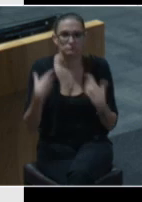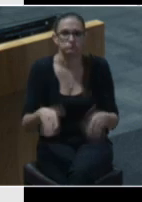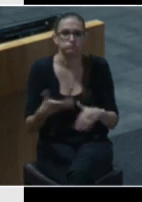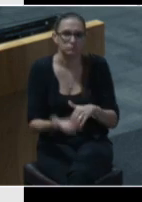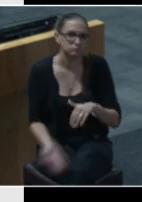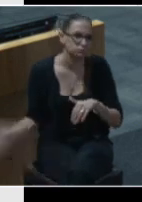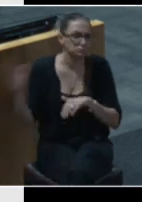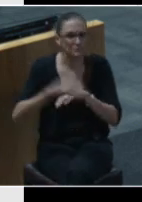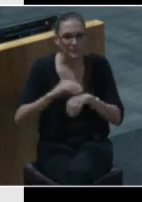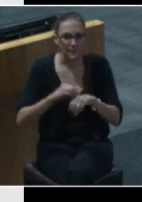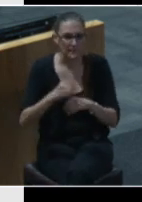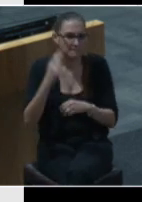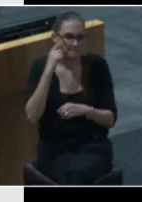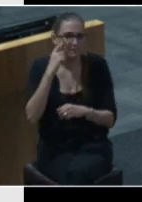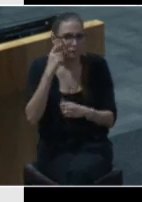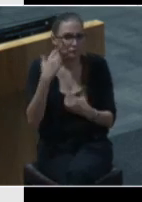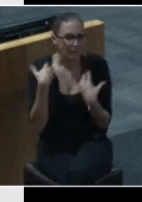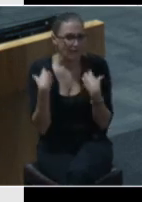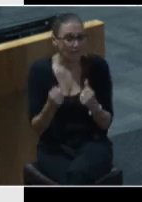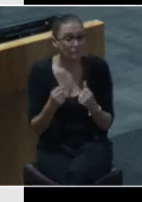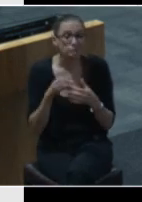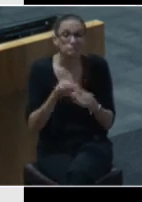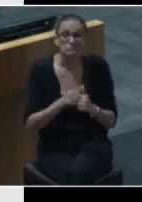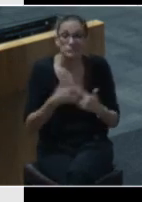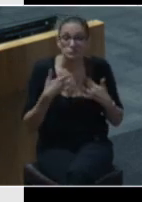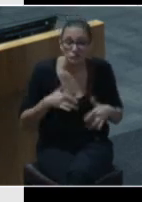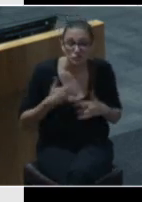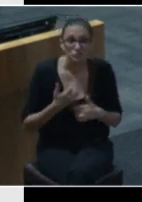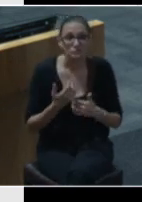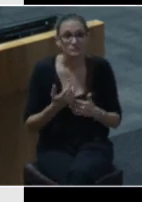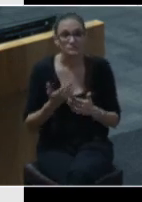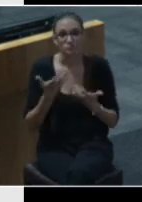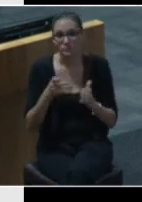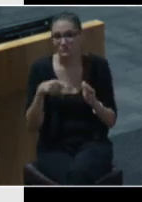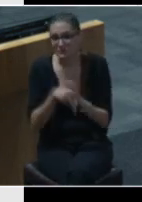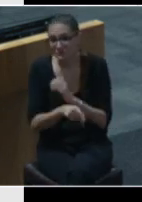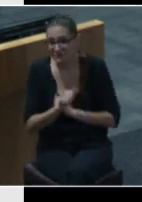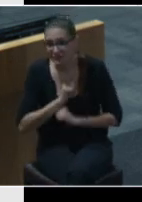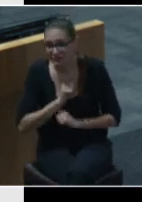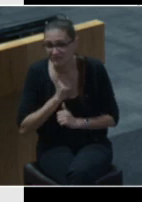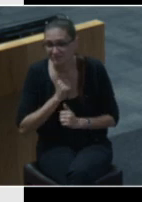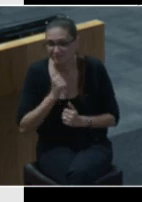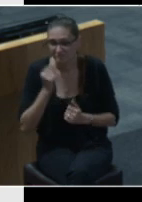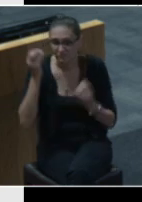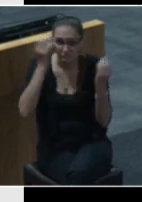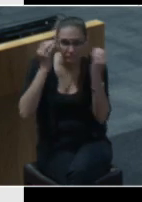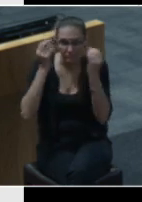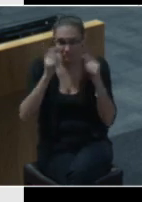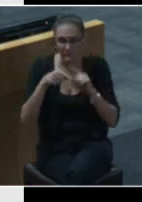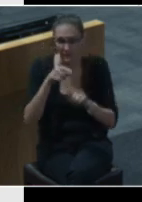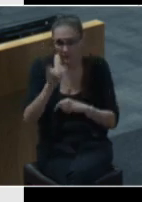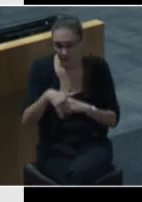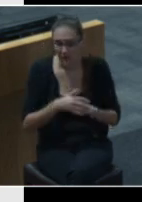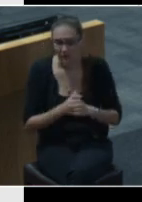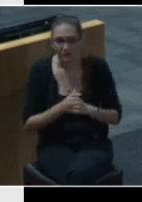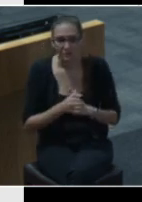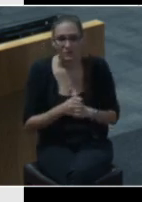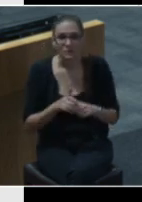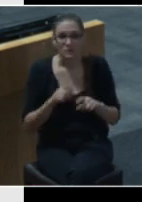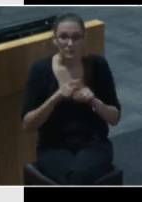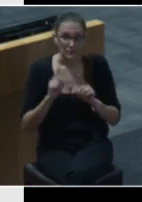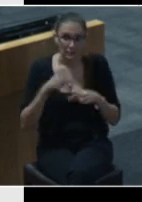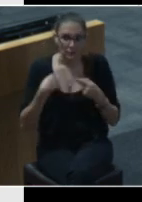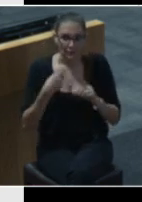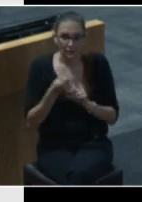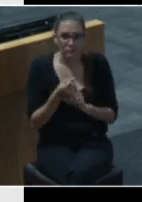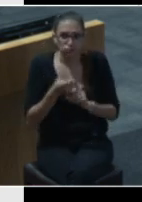in mental health illness like depression and suicidal ideation uh but as we have expanded